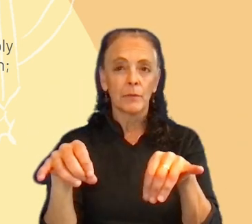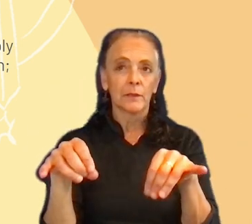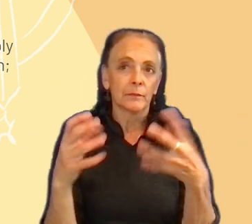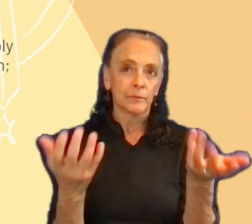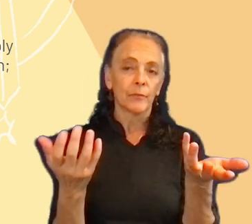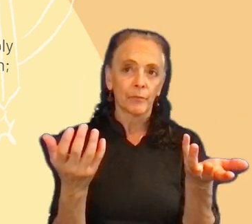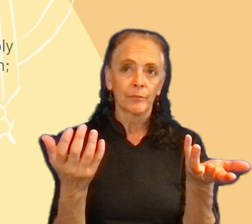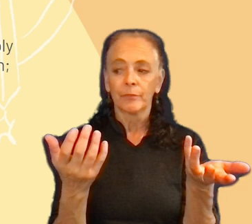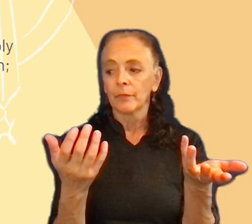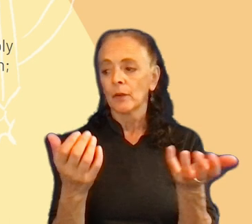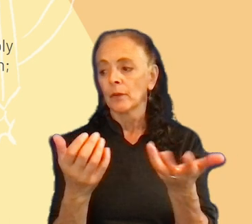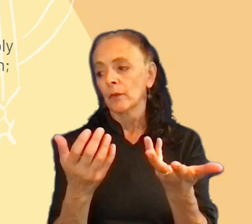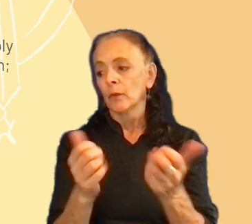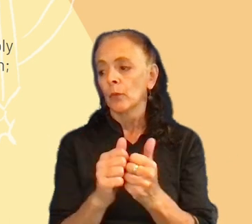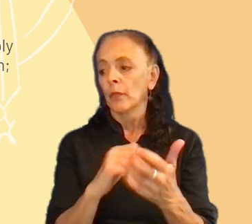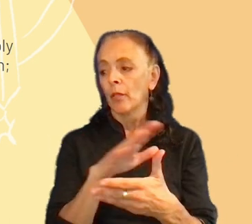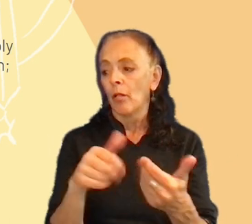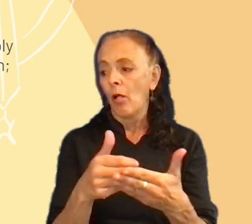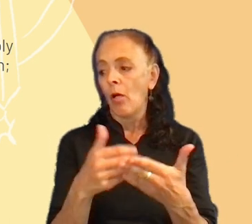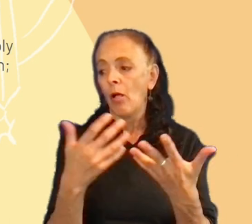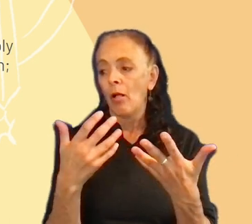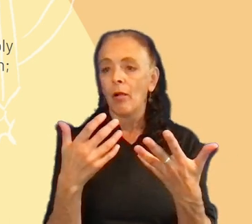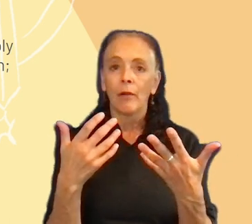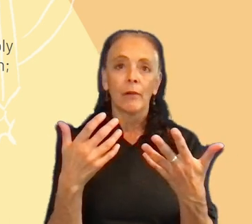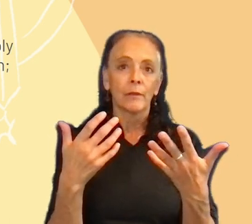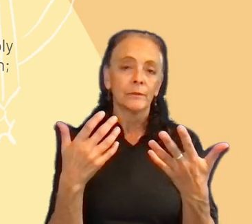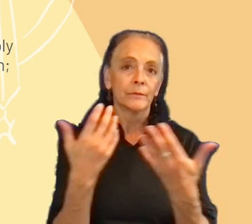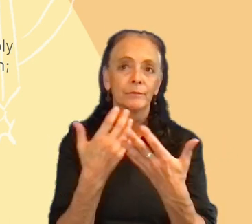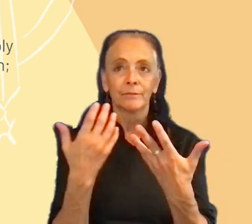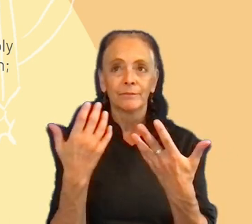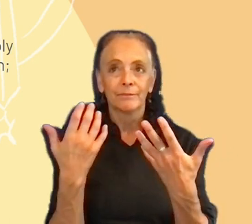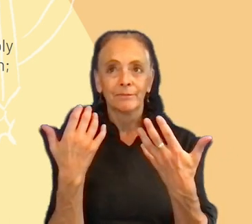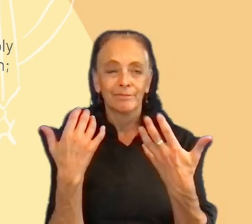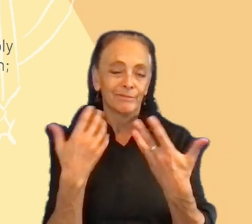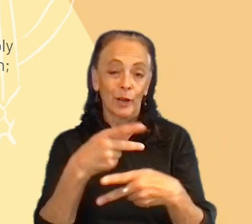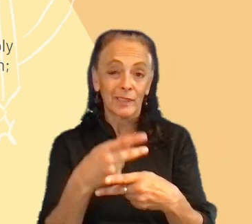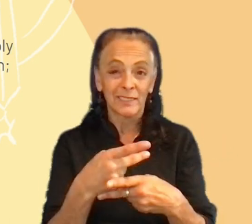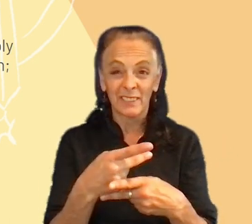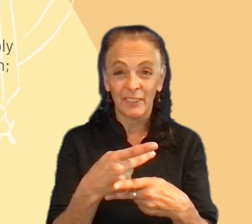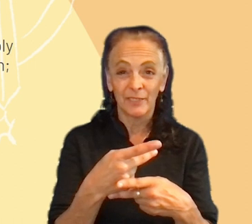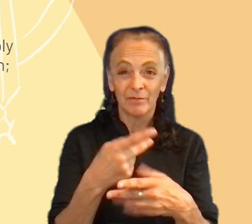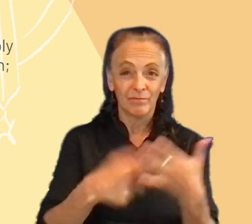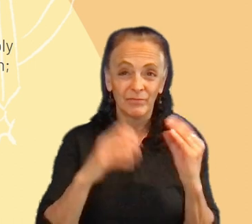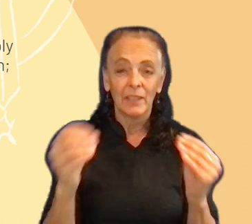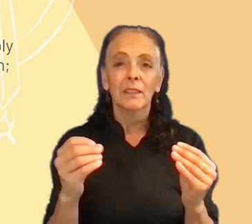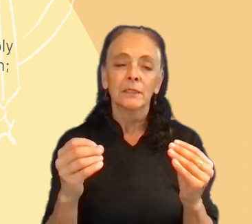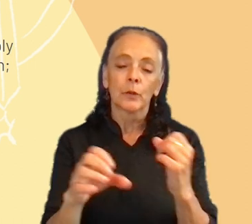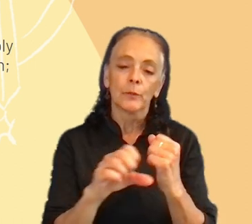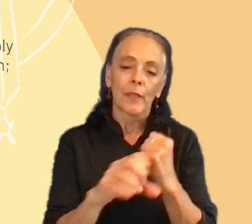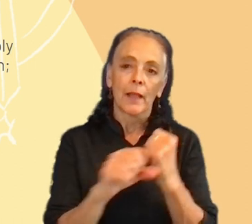products. Ads are really frustration points. But we had a